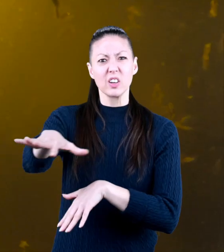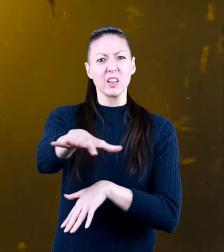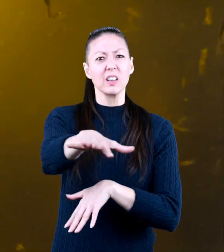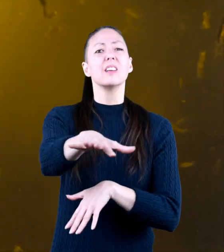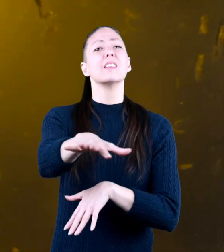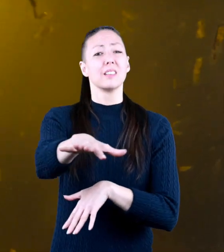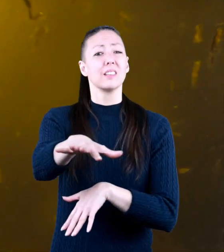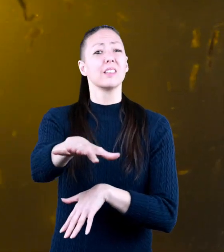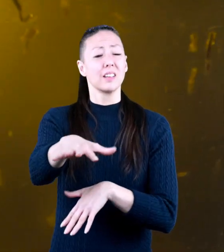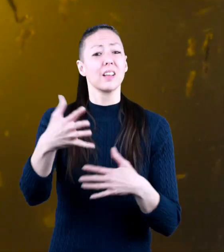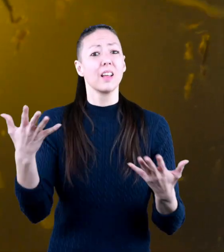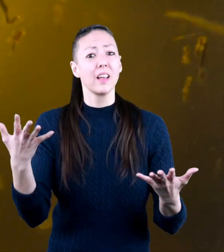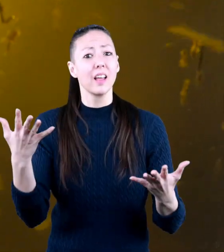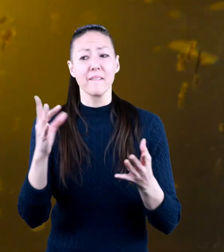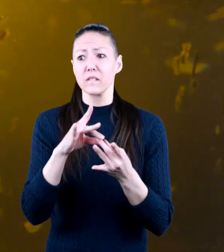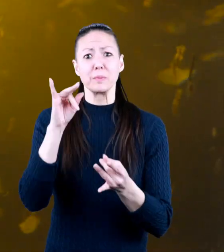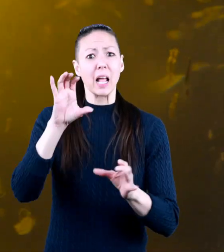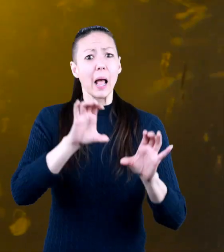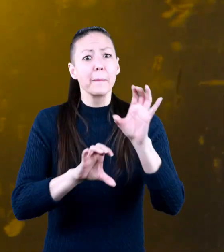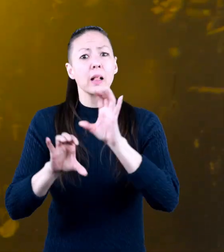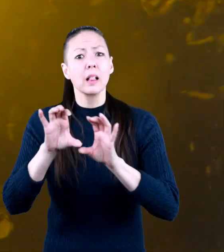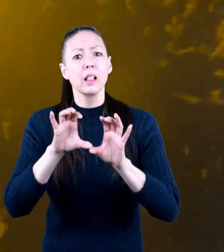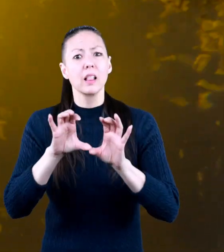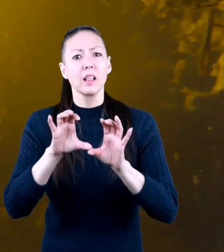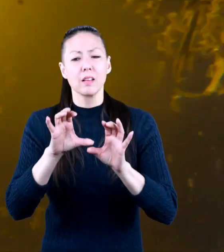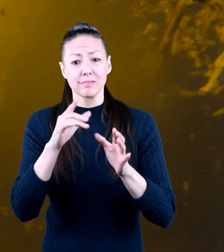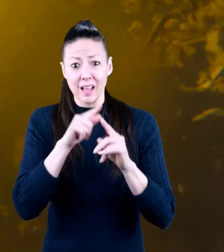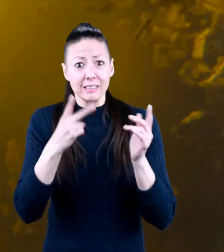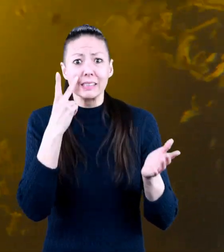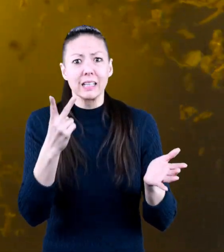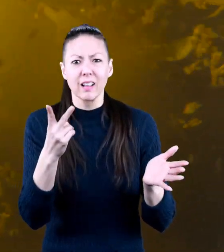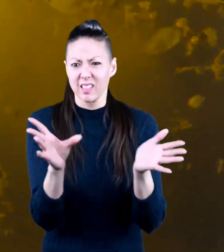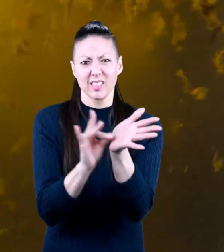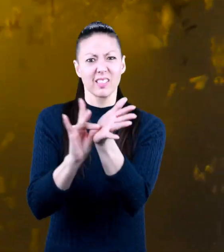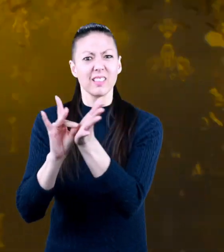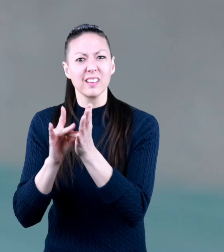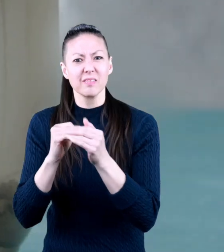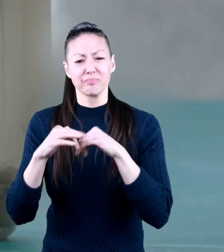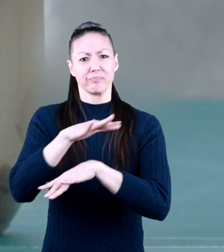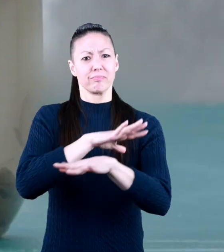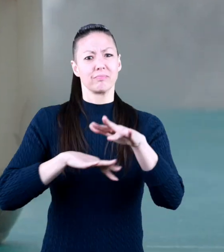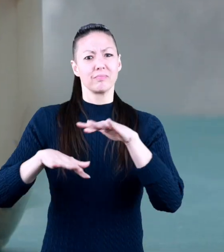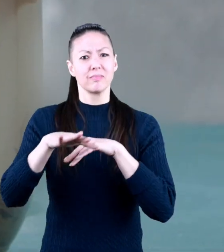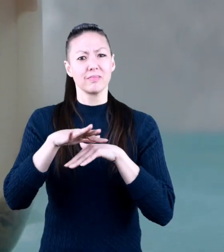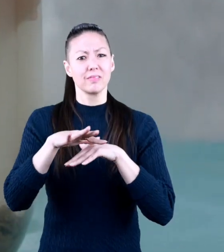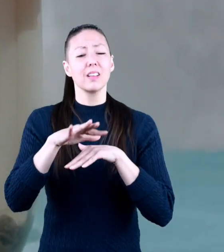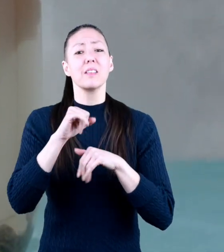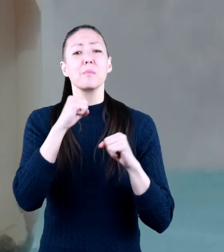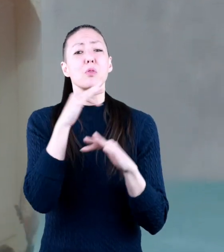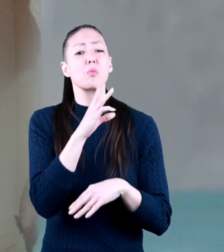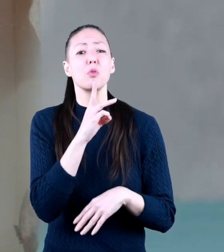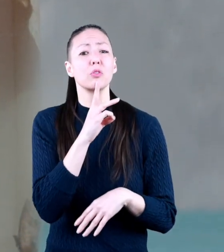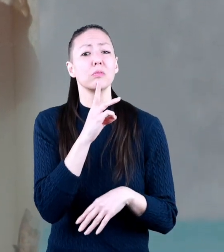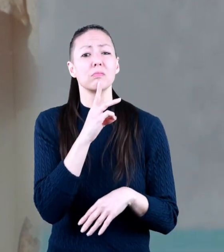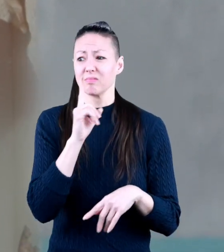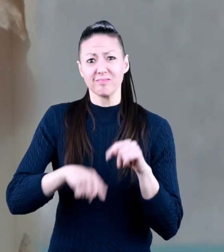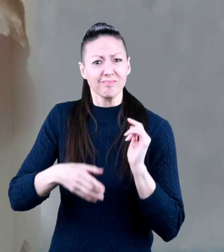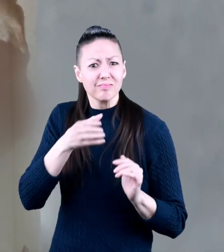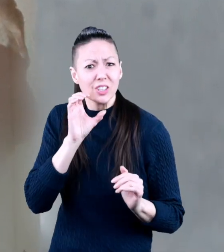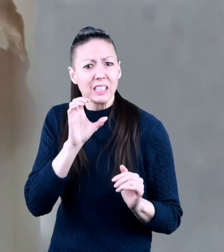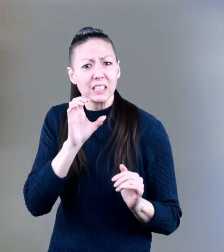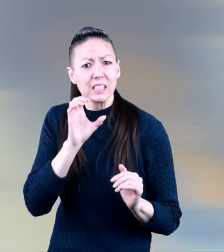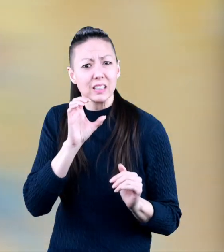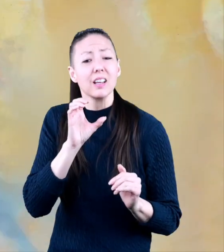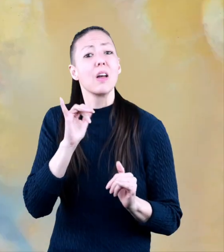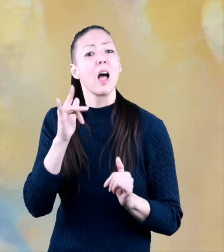times it's contaminated by invisible chemicals unseen by the naked eye polluted water cannot be used for drinking